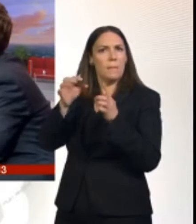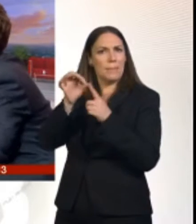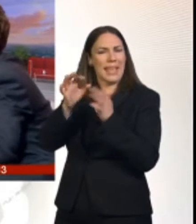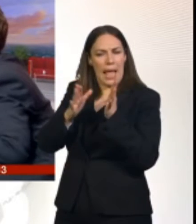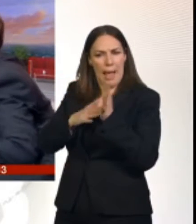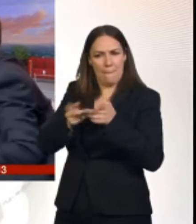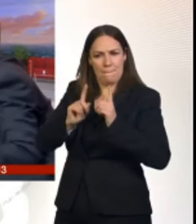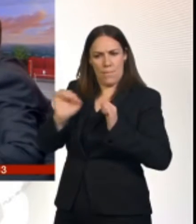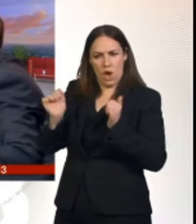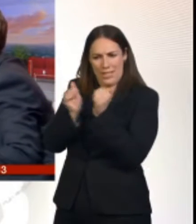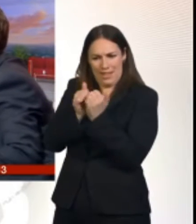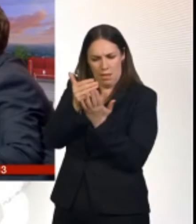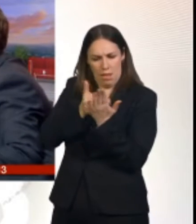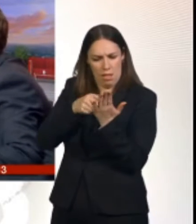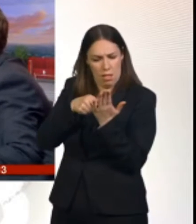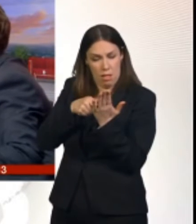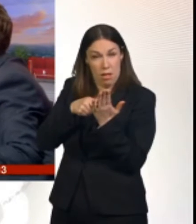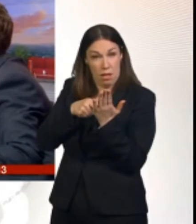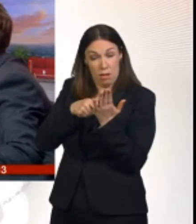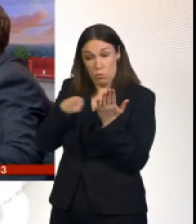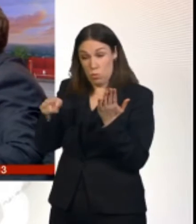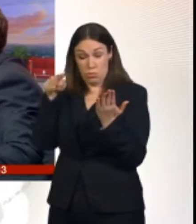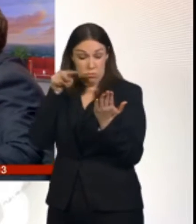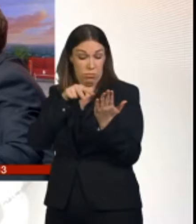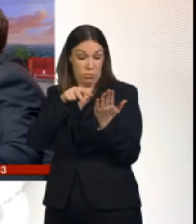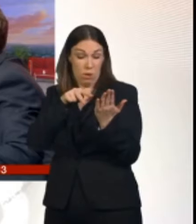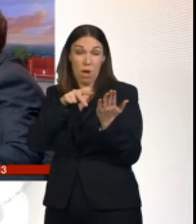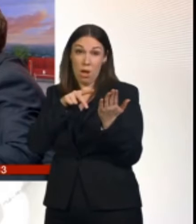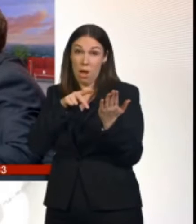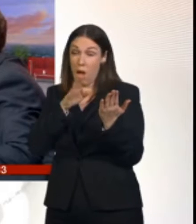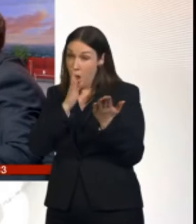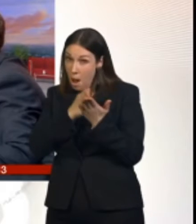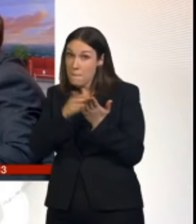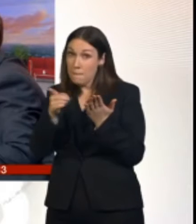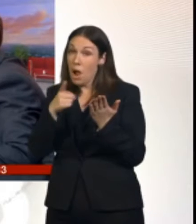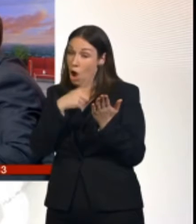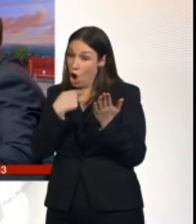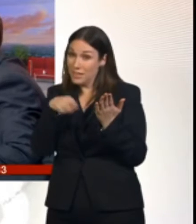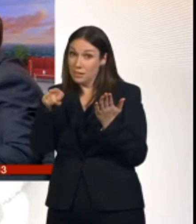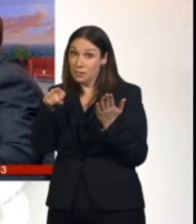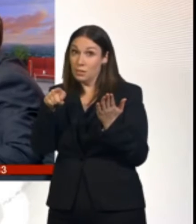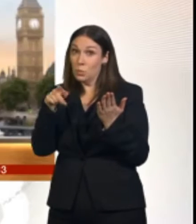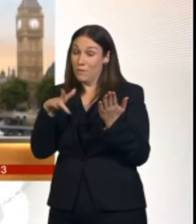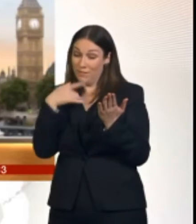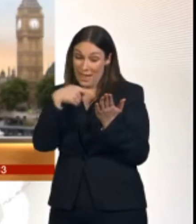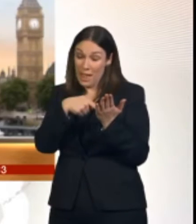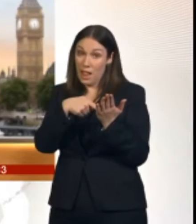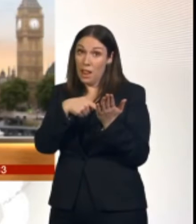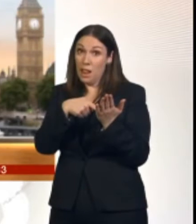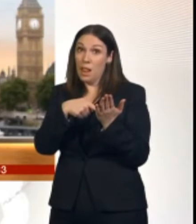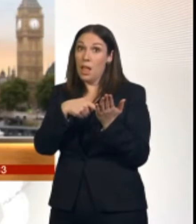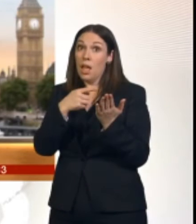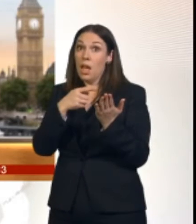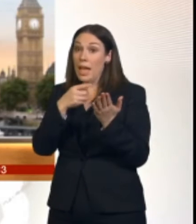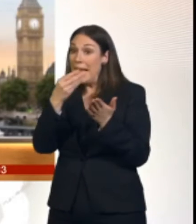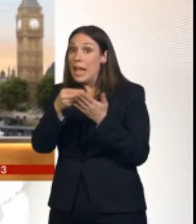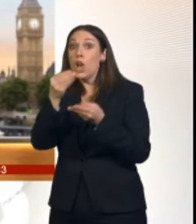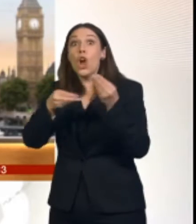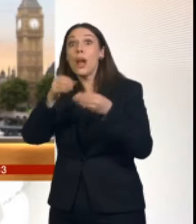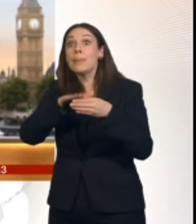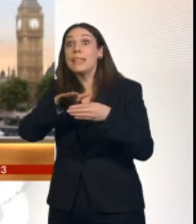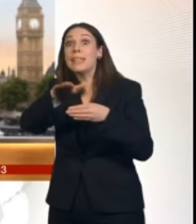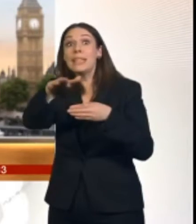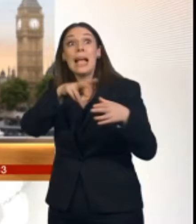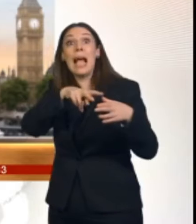will be better than it is as we currently stand within the EU? Of the options available